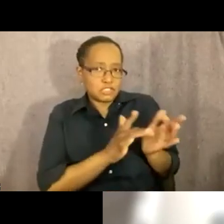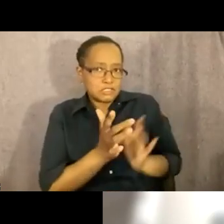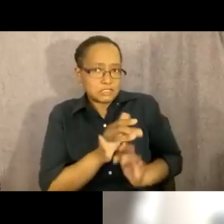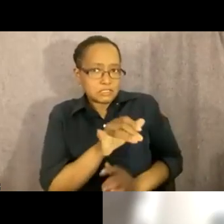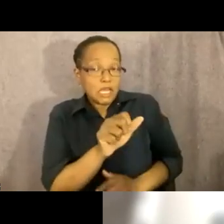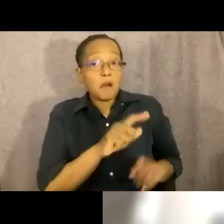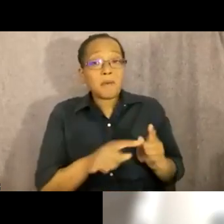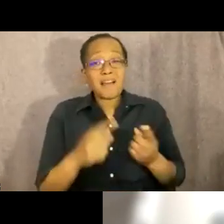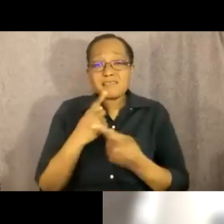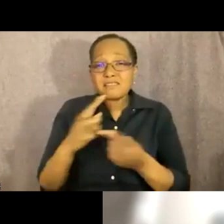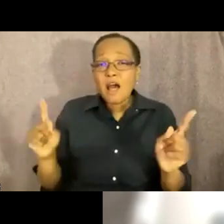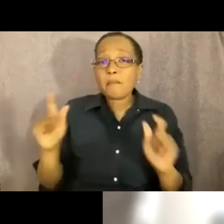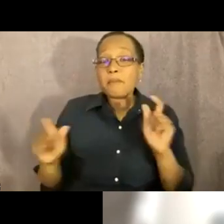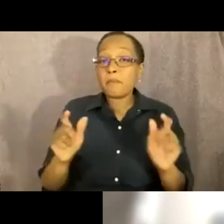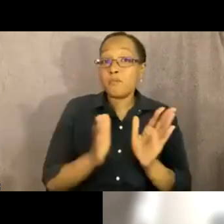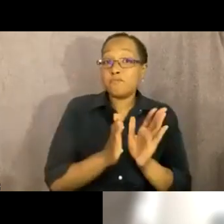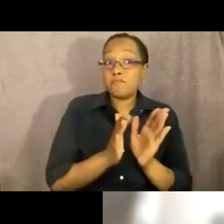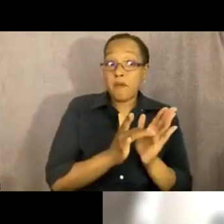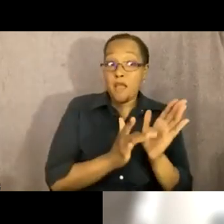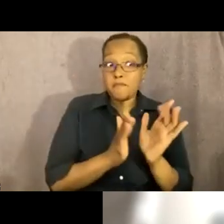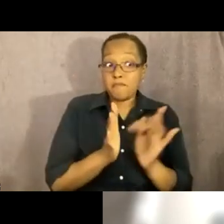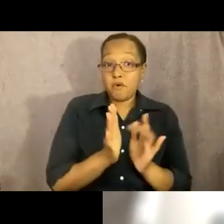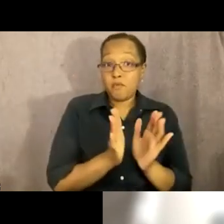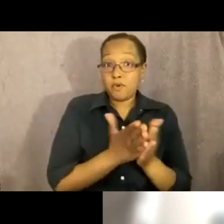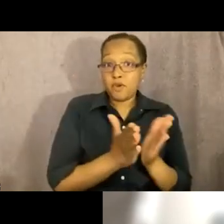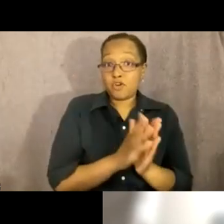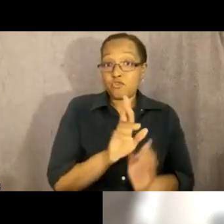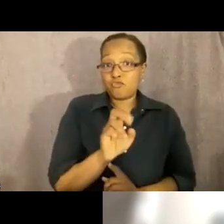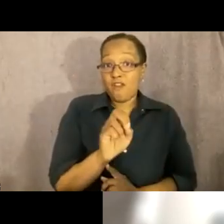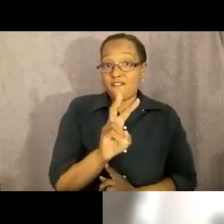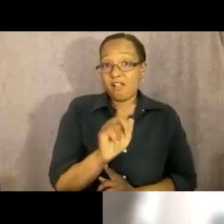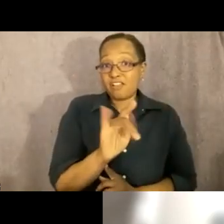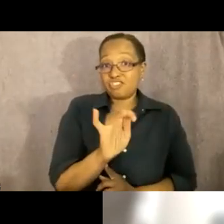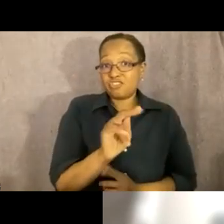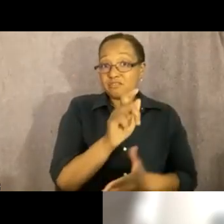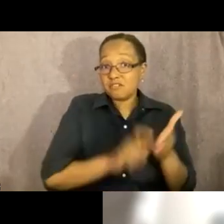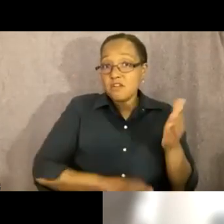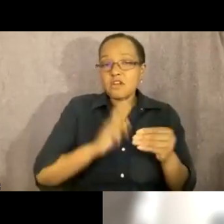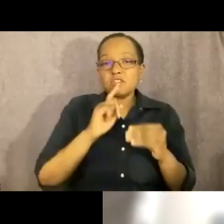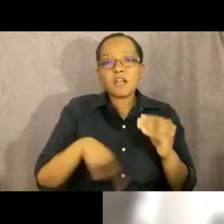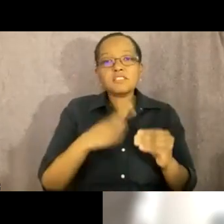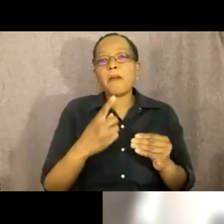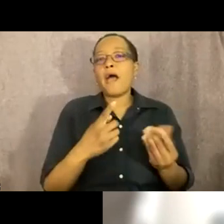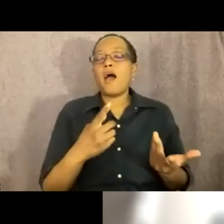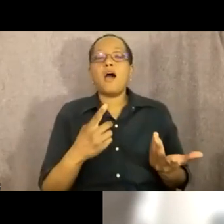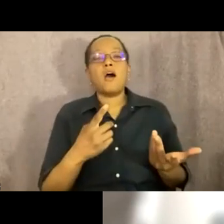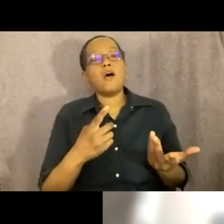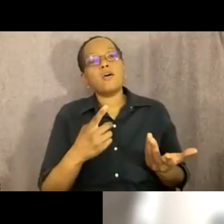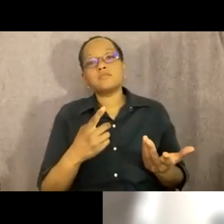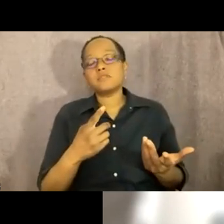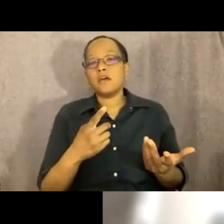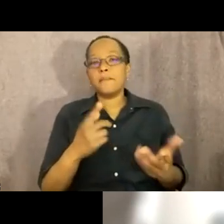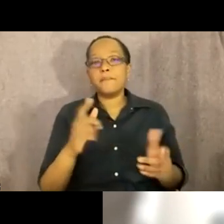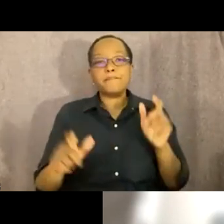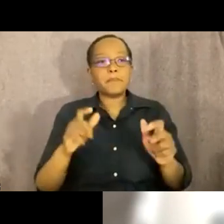revelation described jesus as someone with burned feet burned like brass and hair white like wool